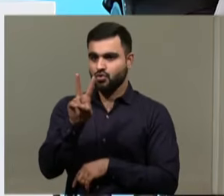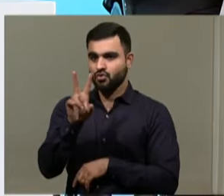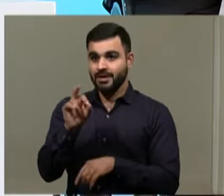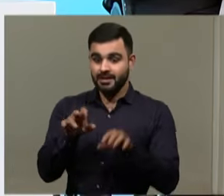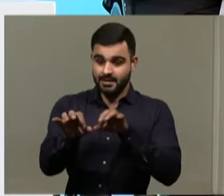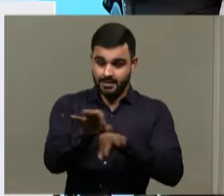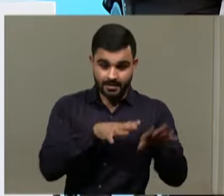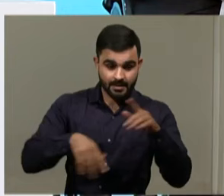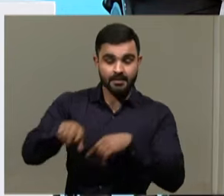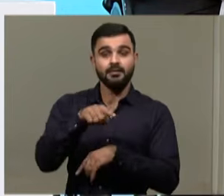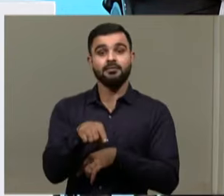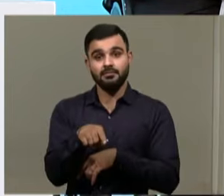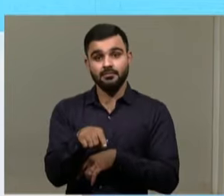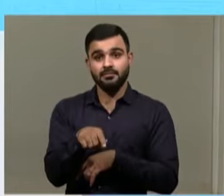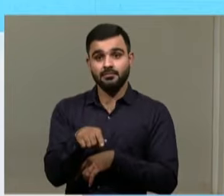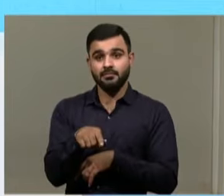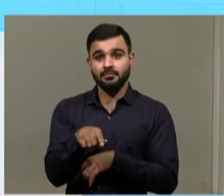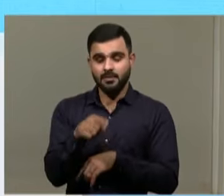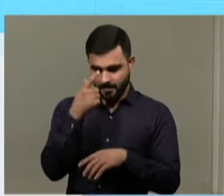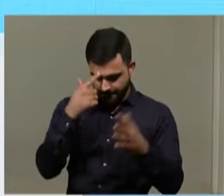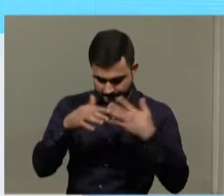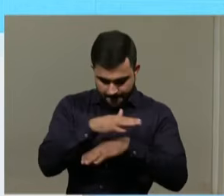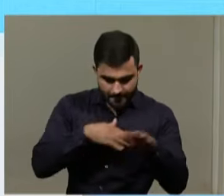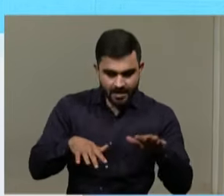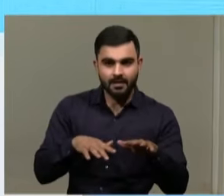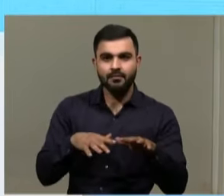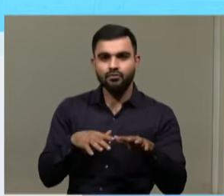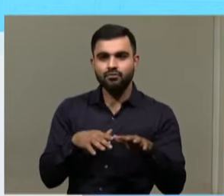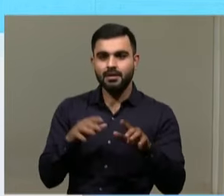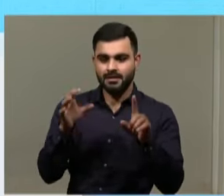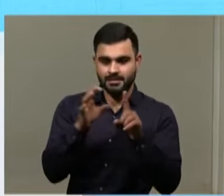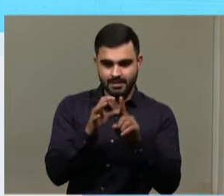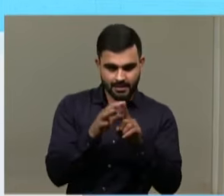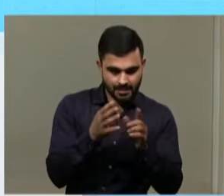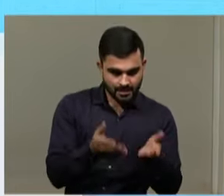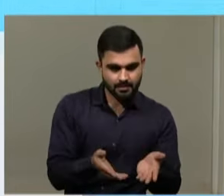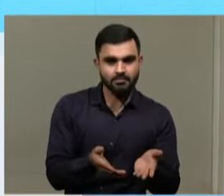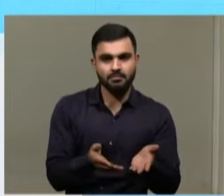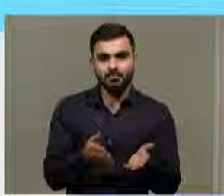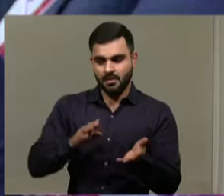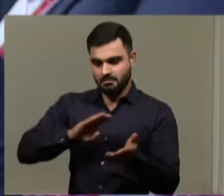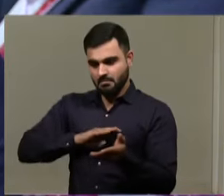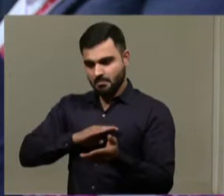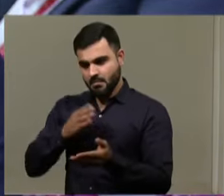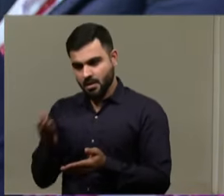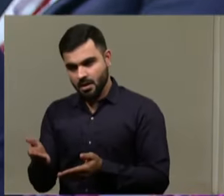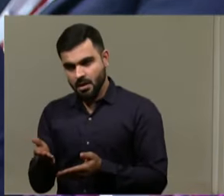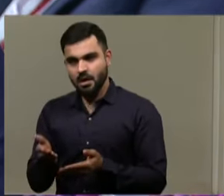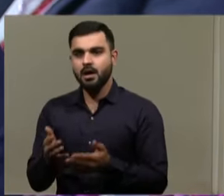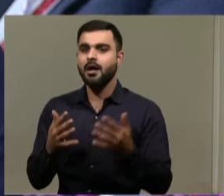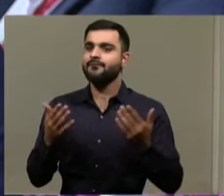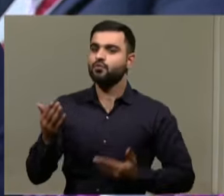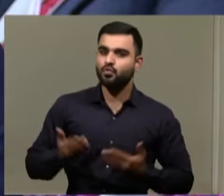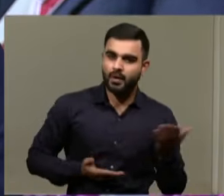and the span that ranges is Delhi NCR, Maharashtra, West Bengal,